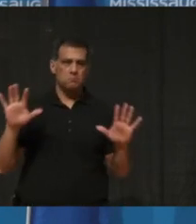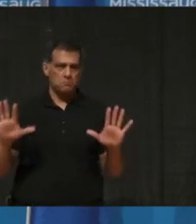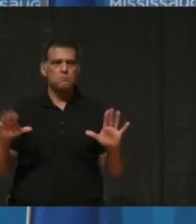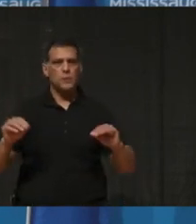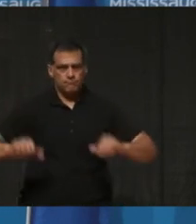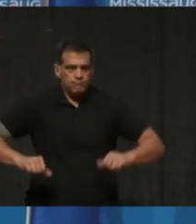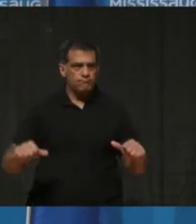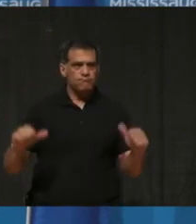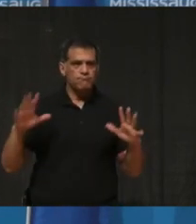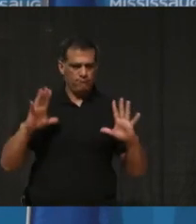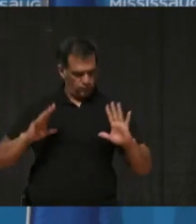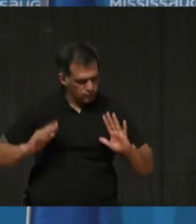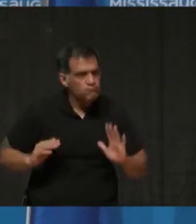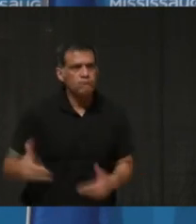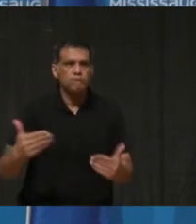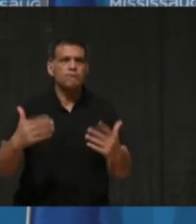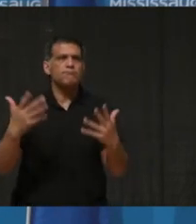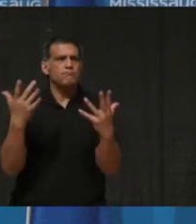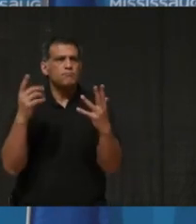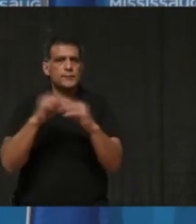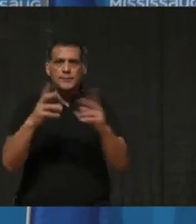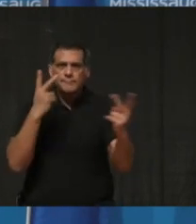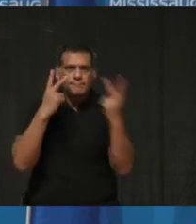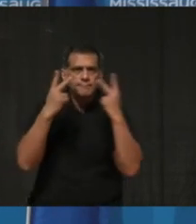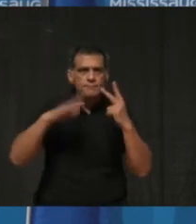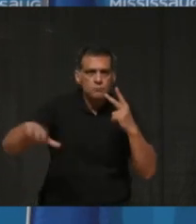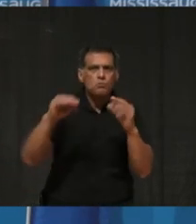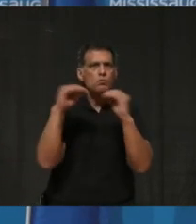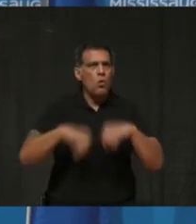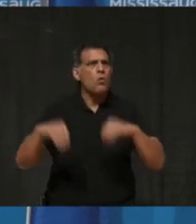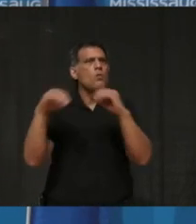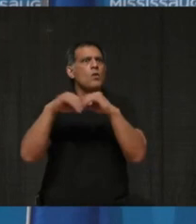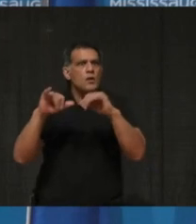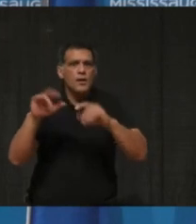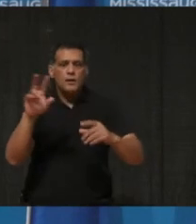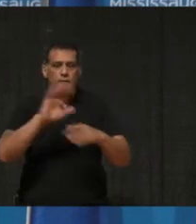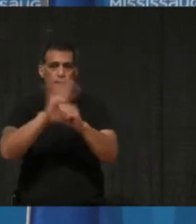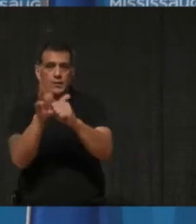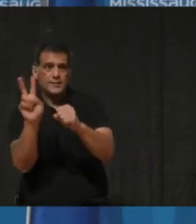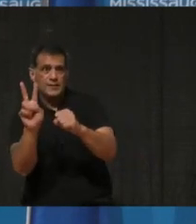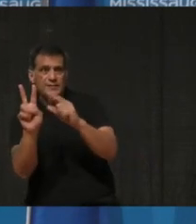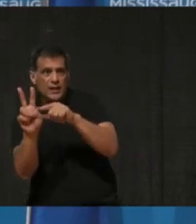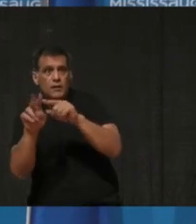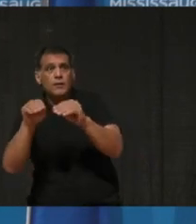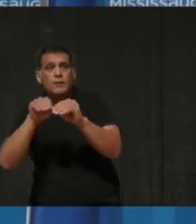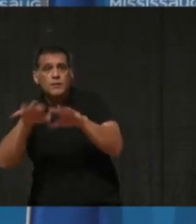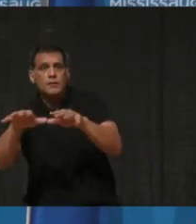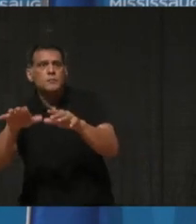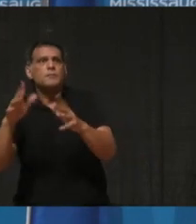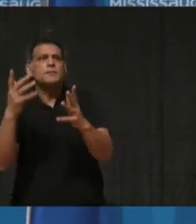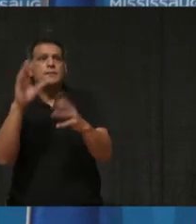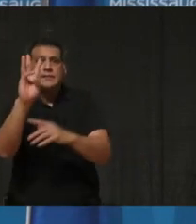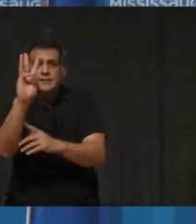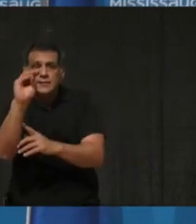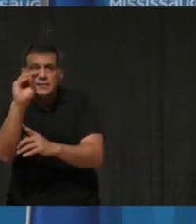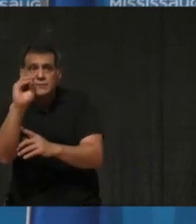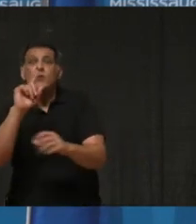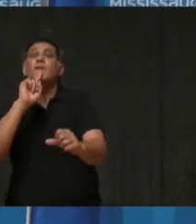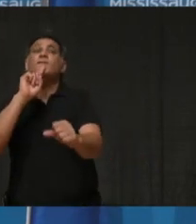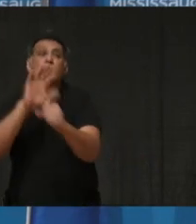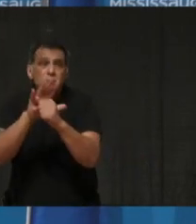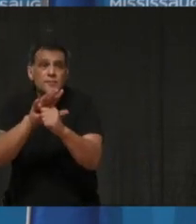and we are seeing more and more variants of concern emerge, with 60 confirmed and 405 screened positive